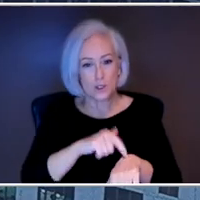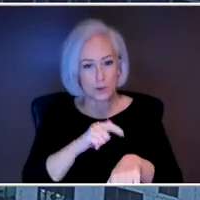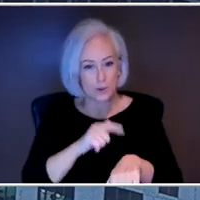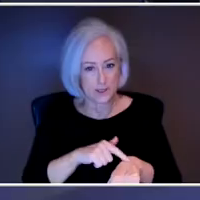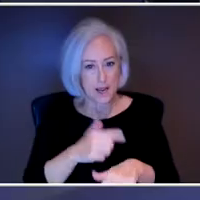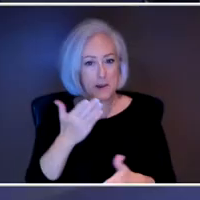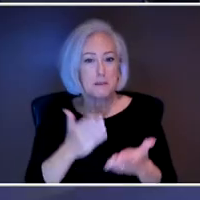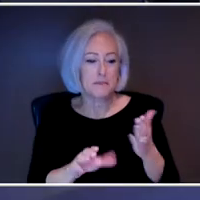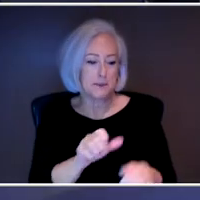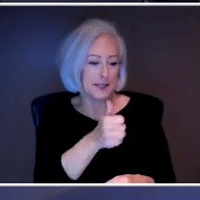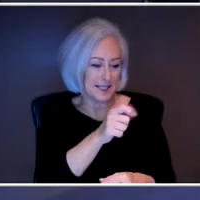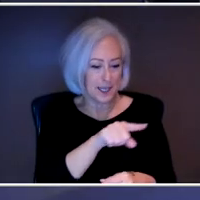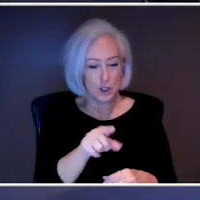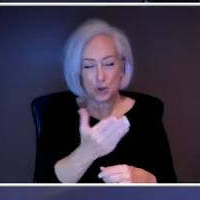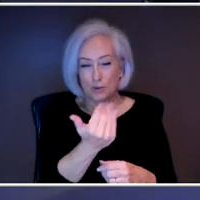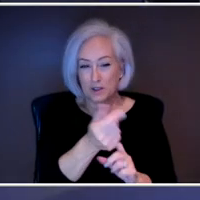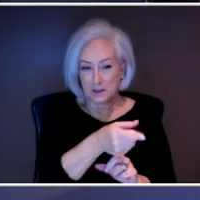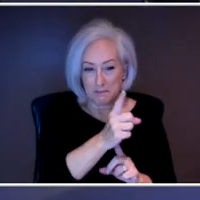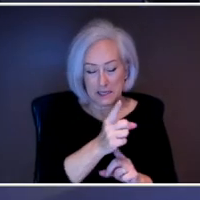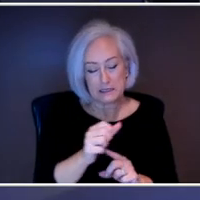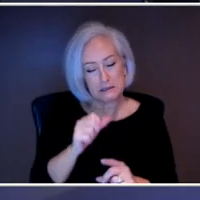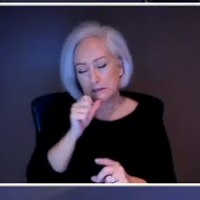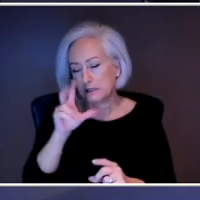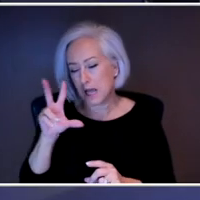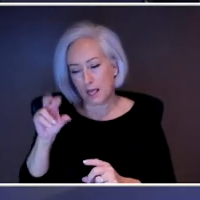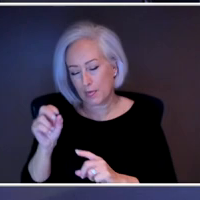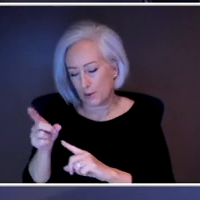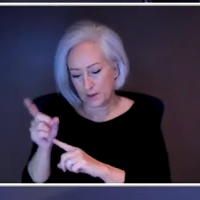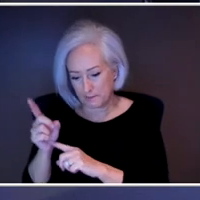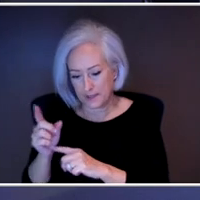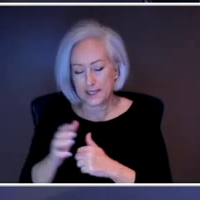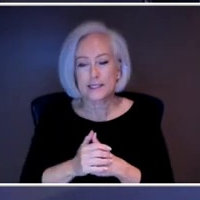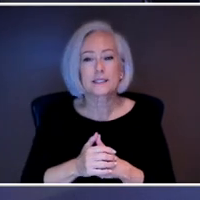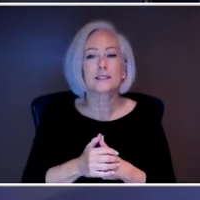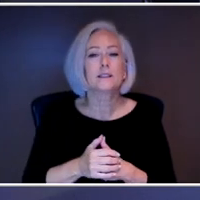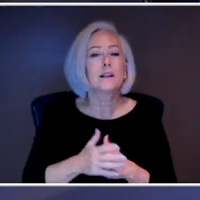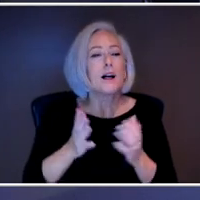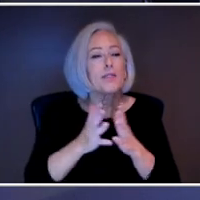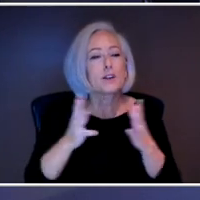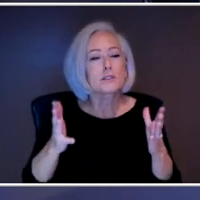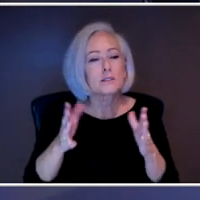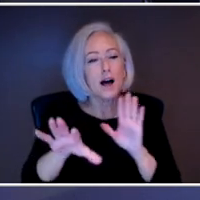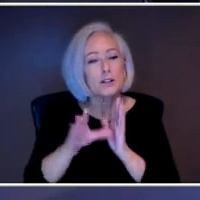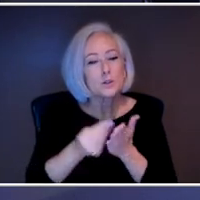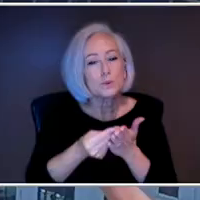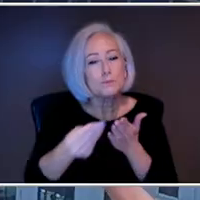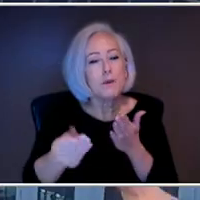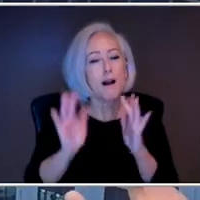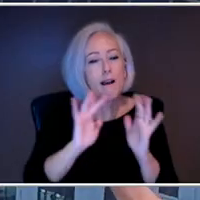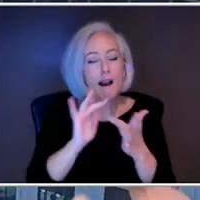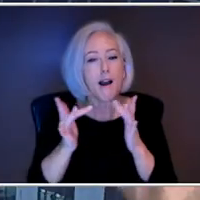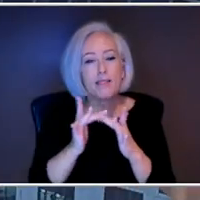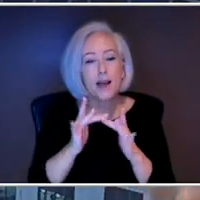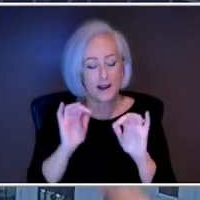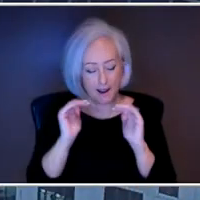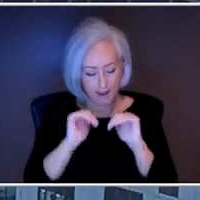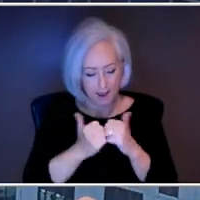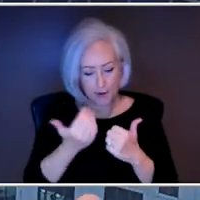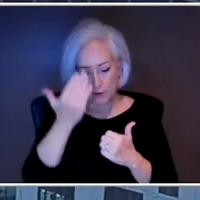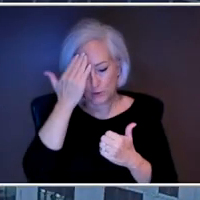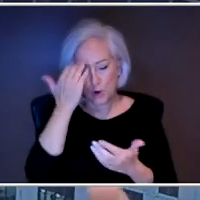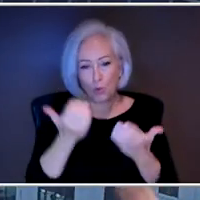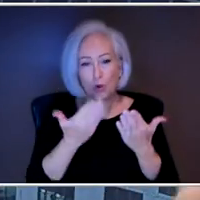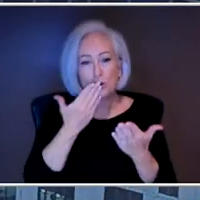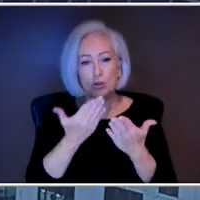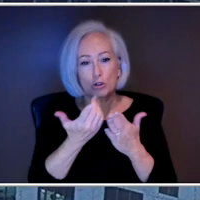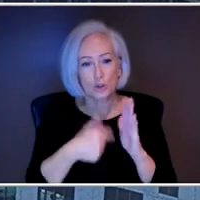minutes. And I understand there's a bunch all over the internet. So how do you know what's a good quality one? Yeah, I would probably read the reviews on that. But if you're using